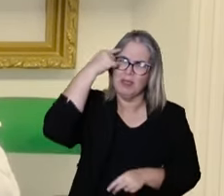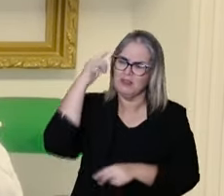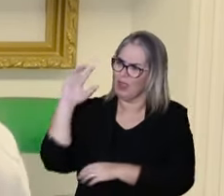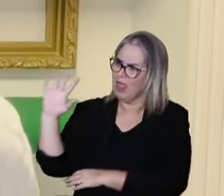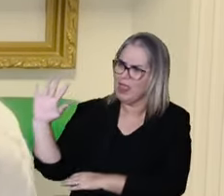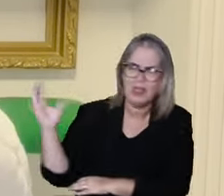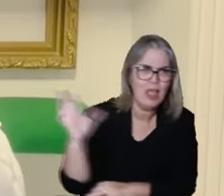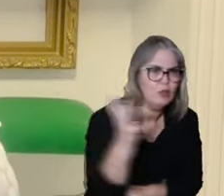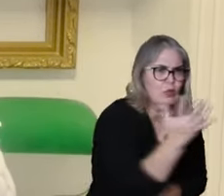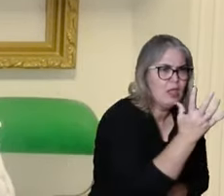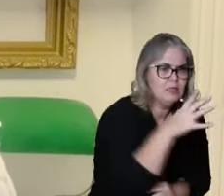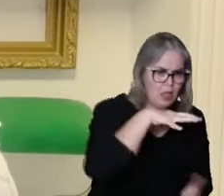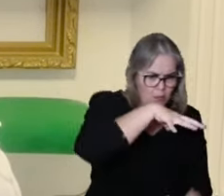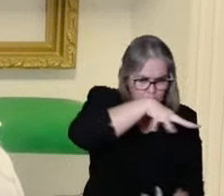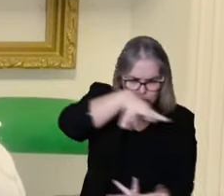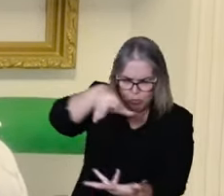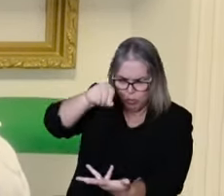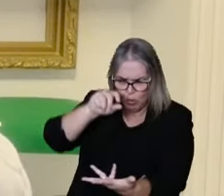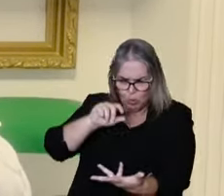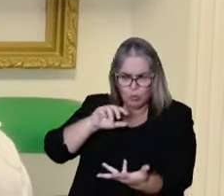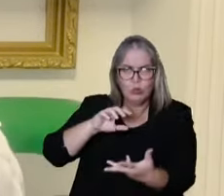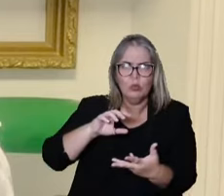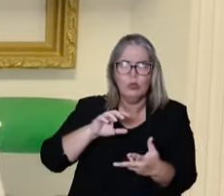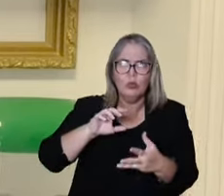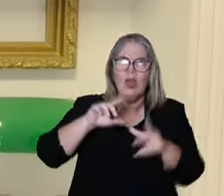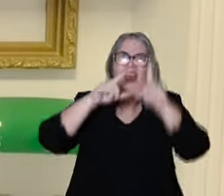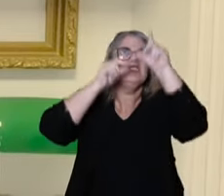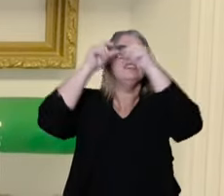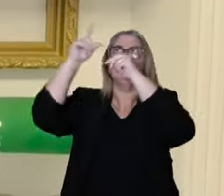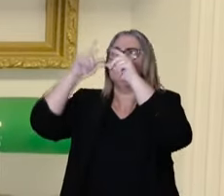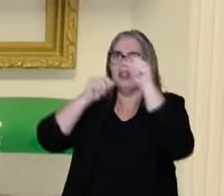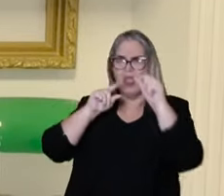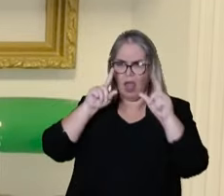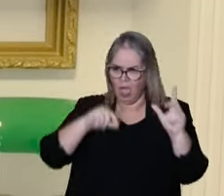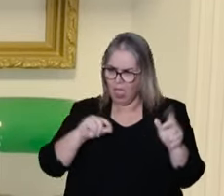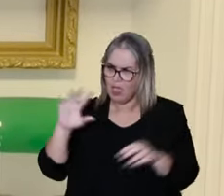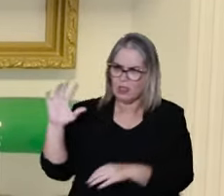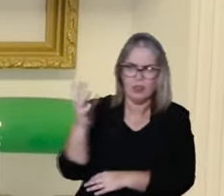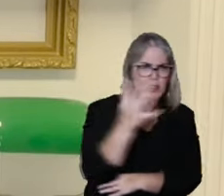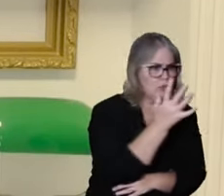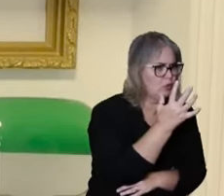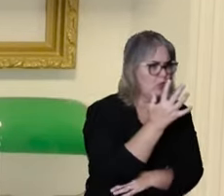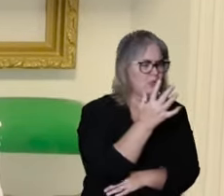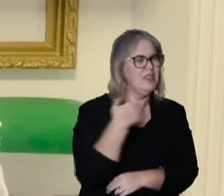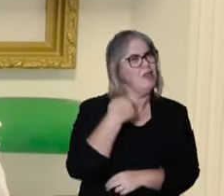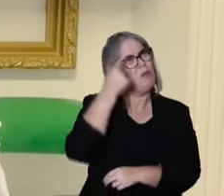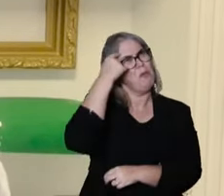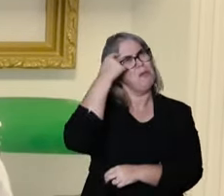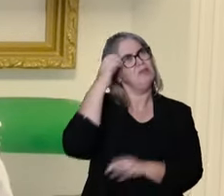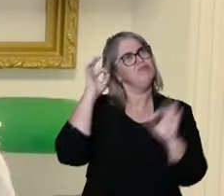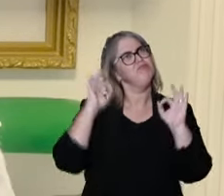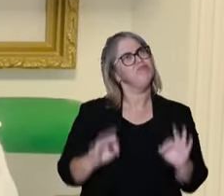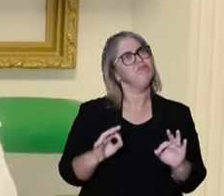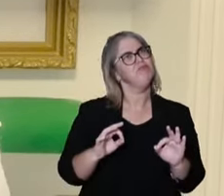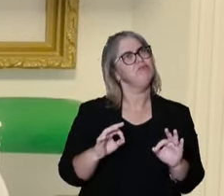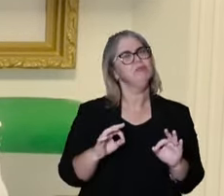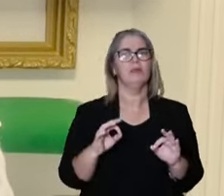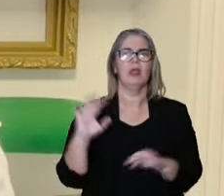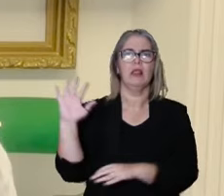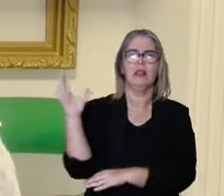not nature, but everything is nature. The cosmos is nature. Everything I can think of is nature.